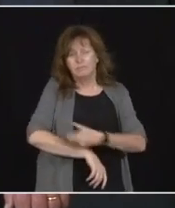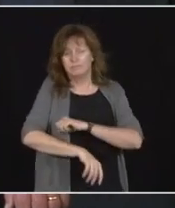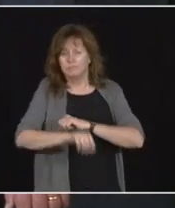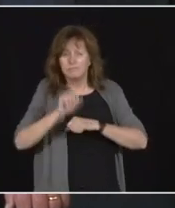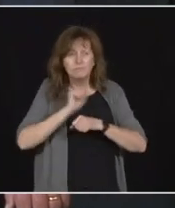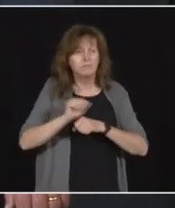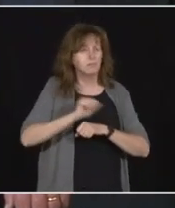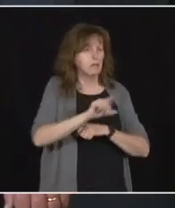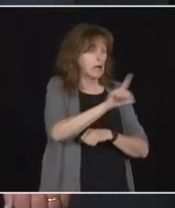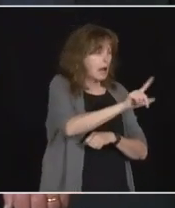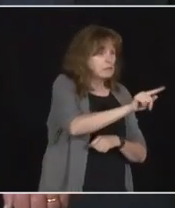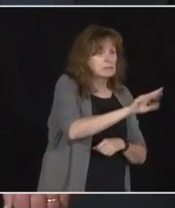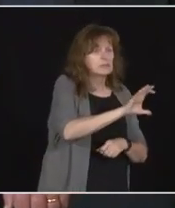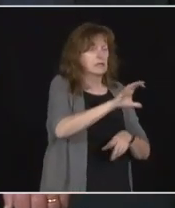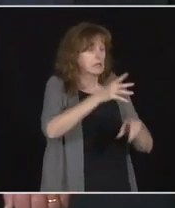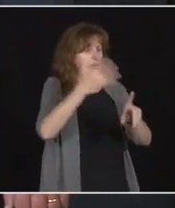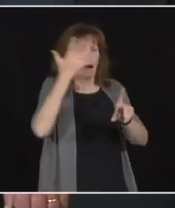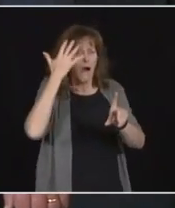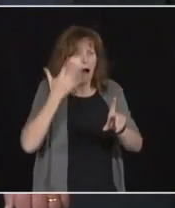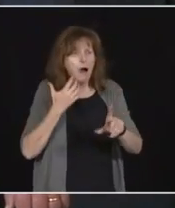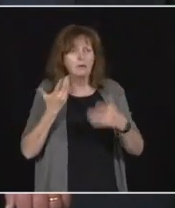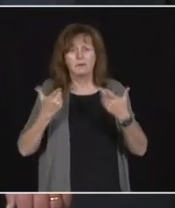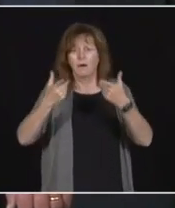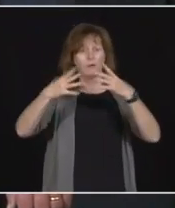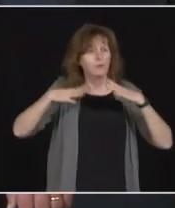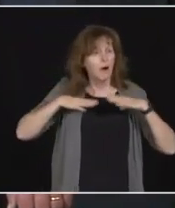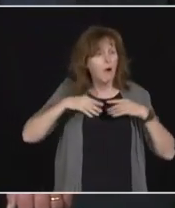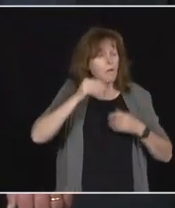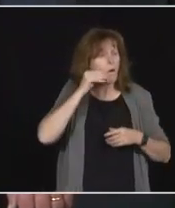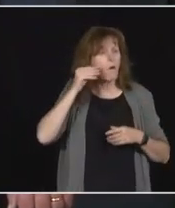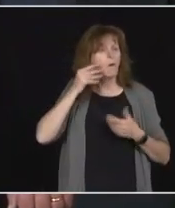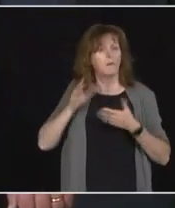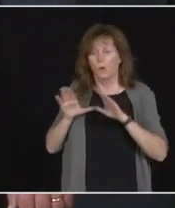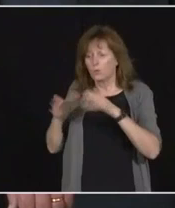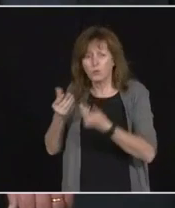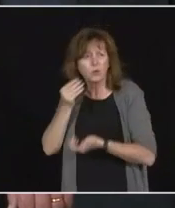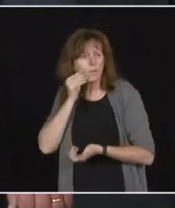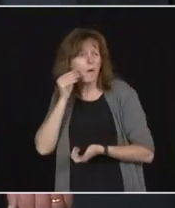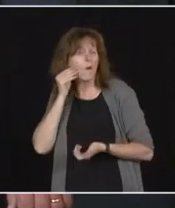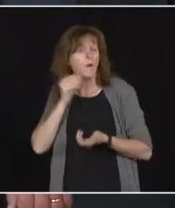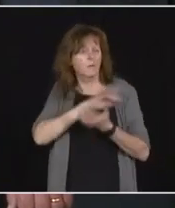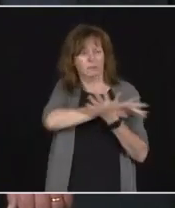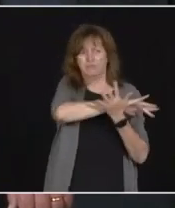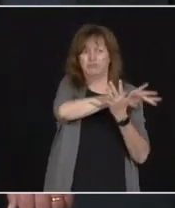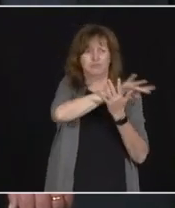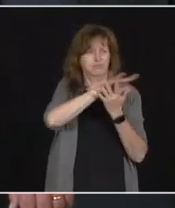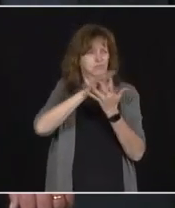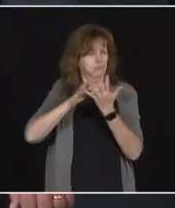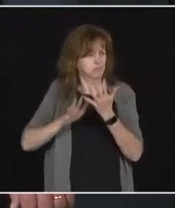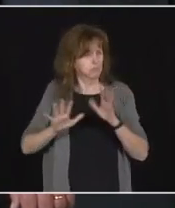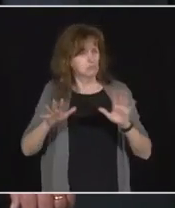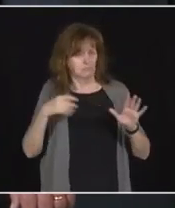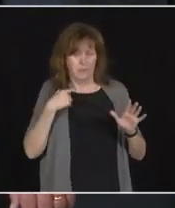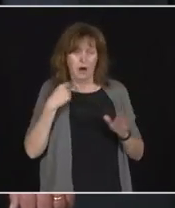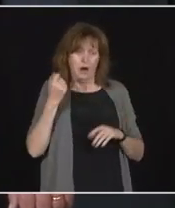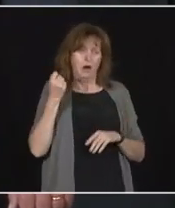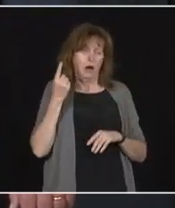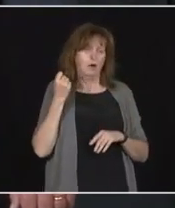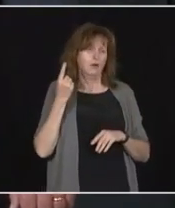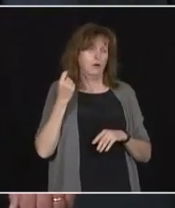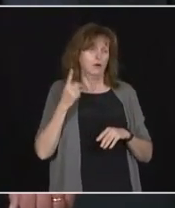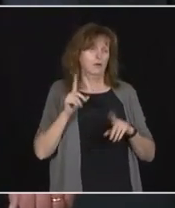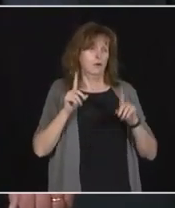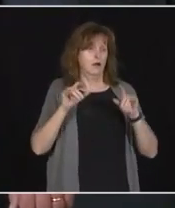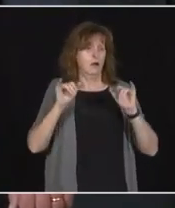and community care settings. I know that there are some issues outstanding. But the matter was heard by the arbitrator. It was an independent